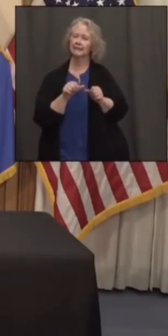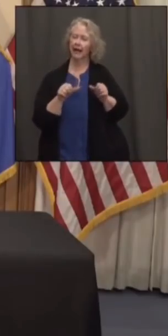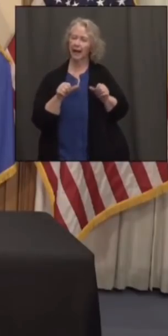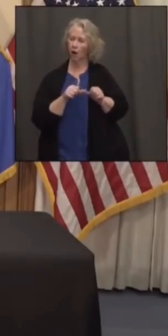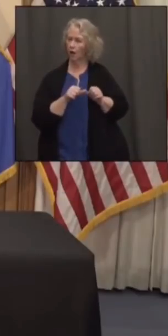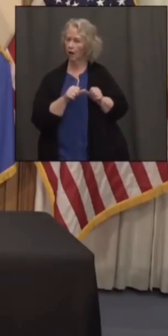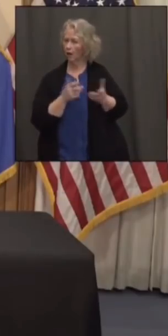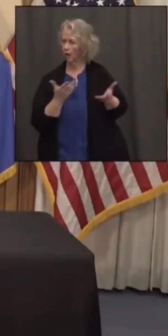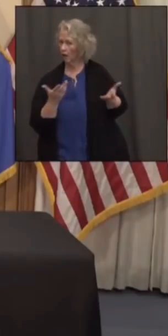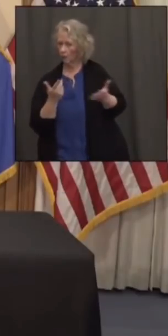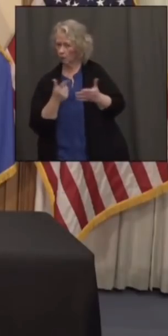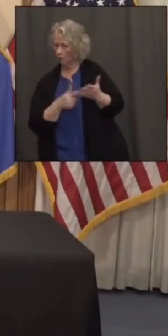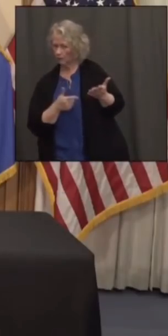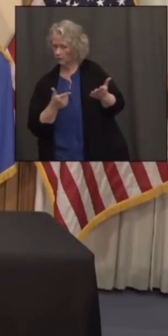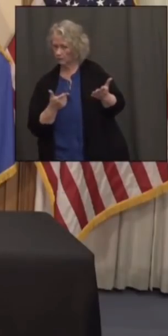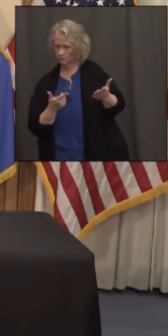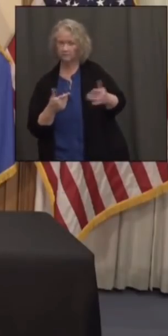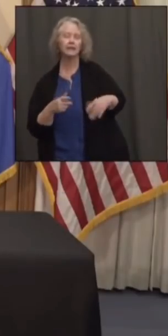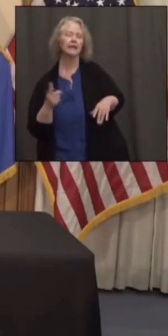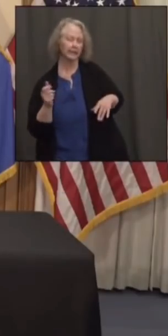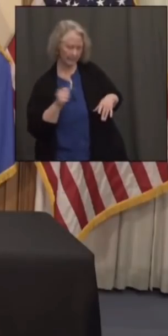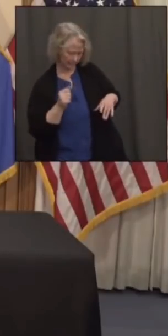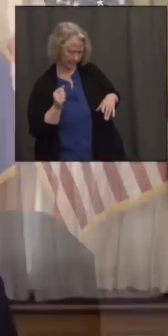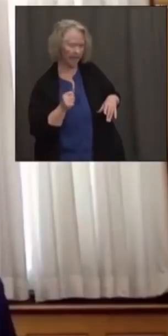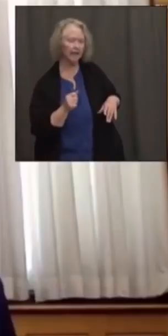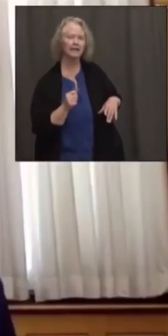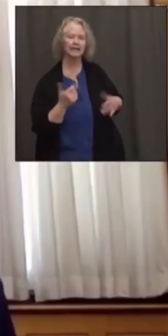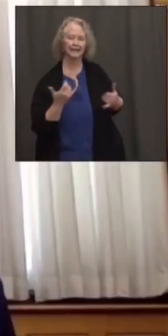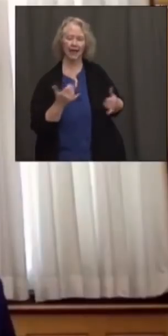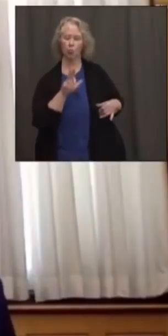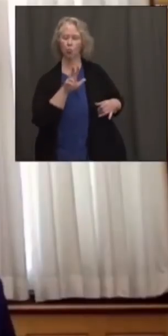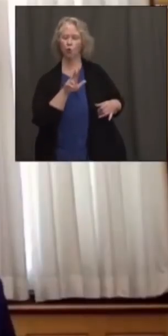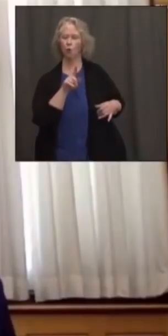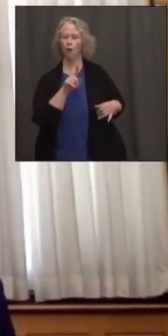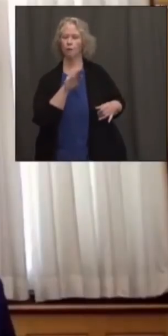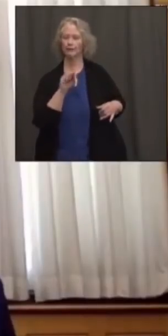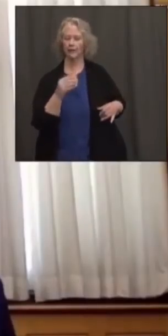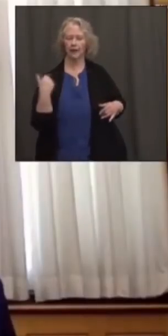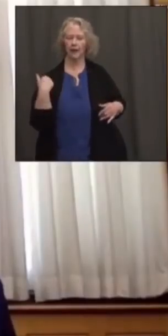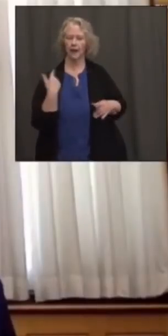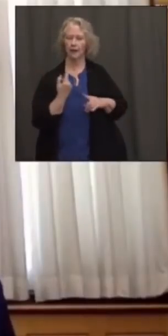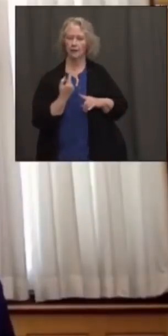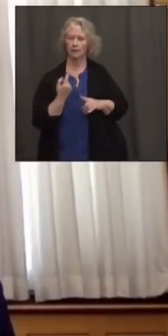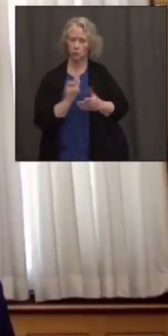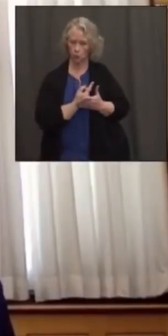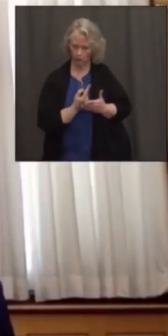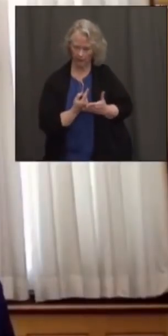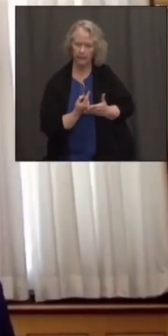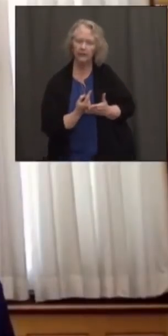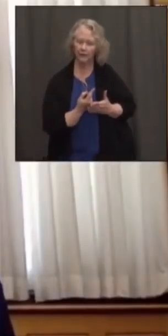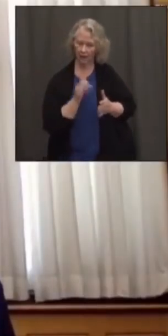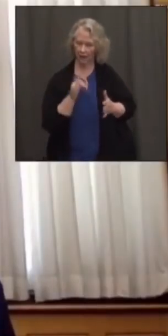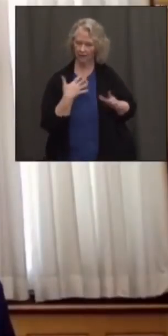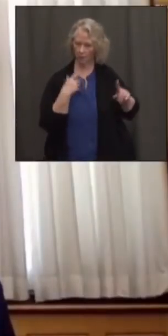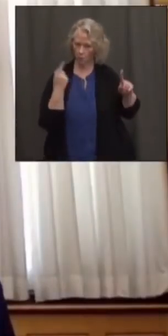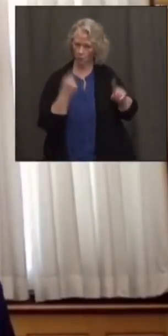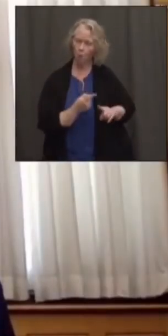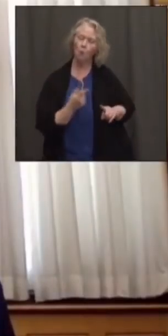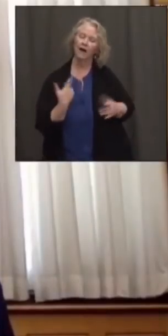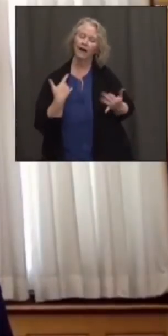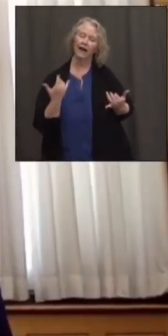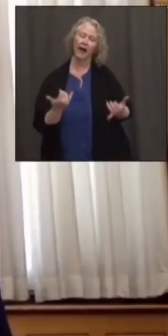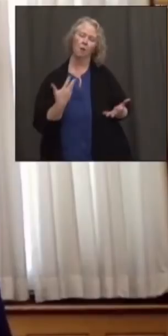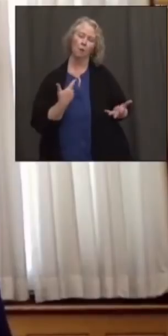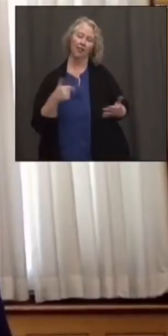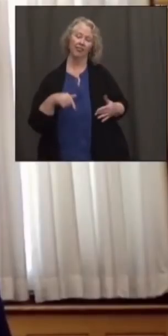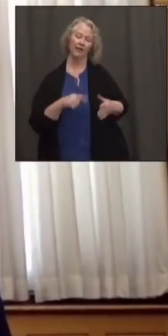two weeks. Yeah, we did 31% last week, which was the target. We're going to move the target up to